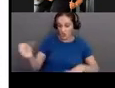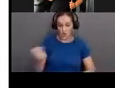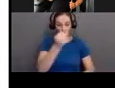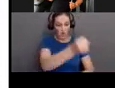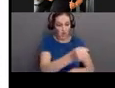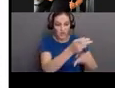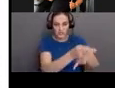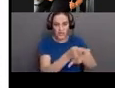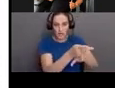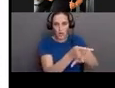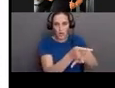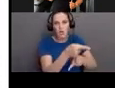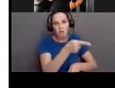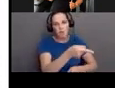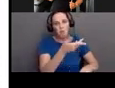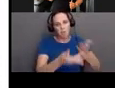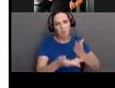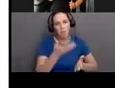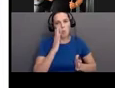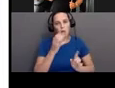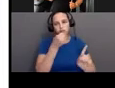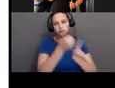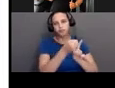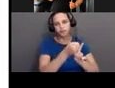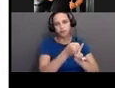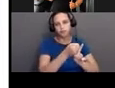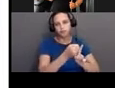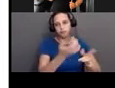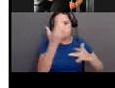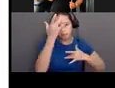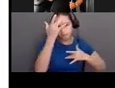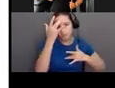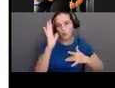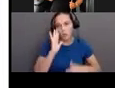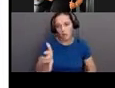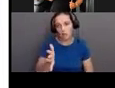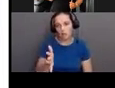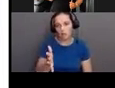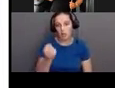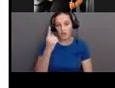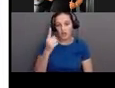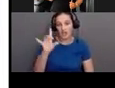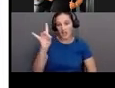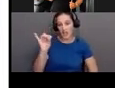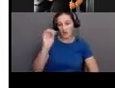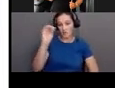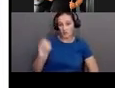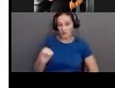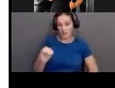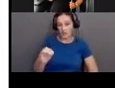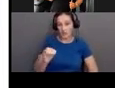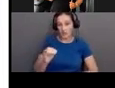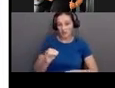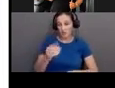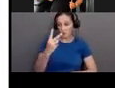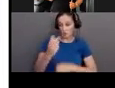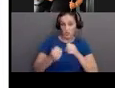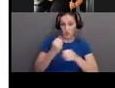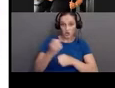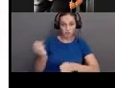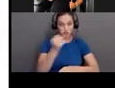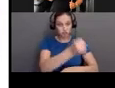point, you know, about 80% are catching it within two years of being in daycare. So, again, something that's very common.